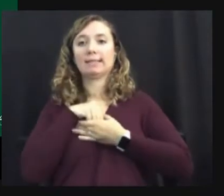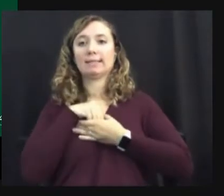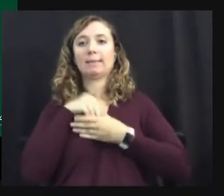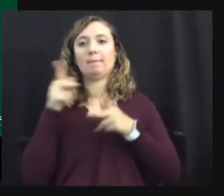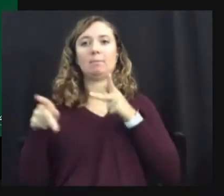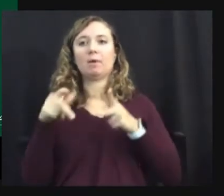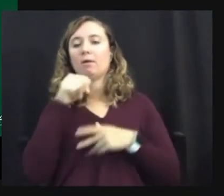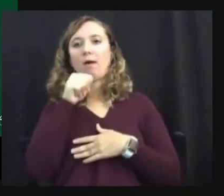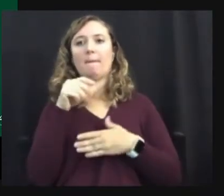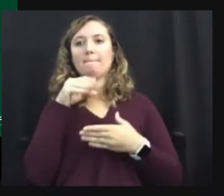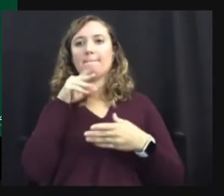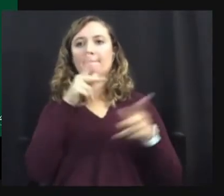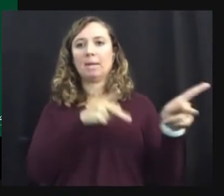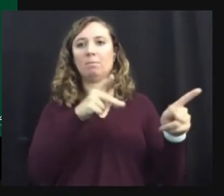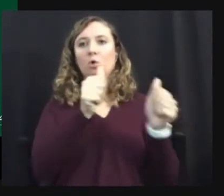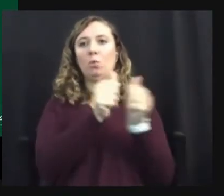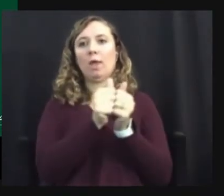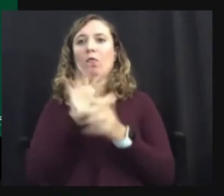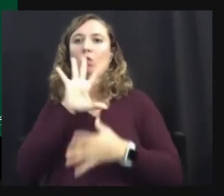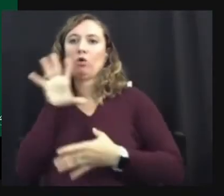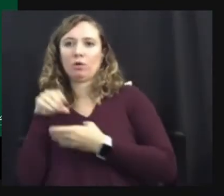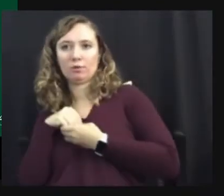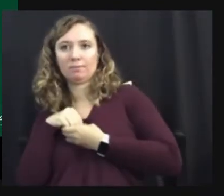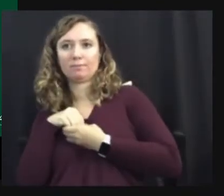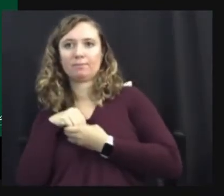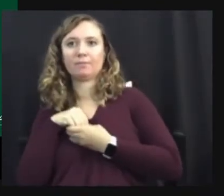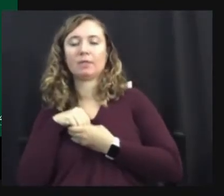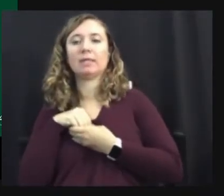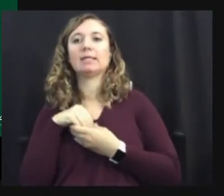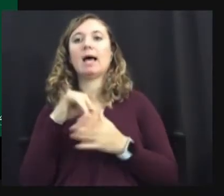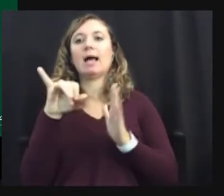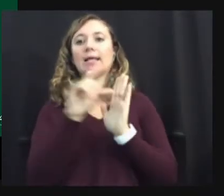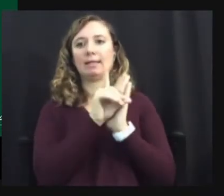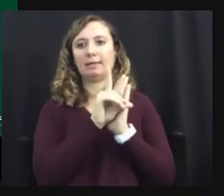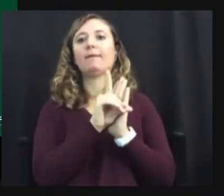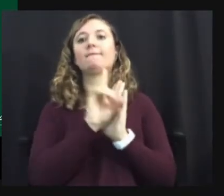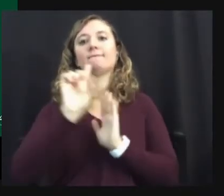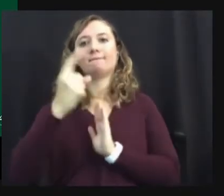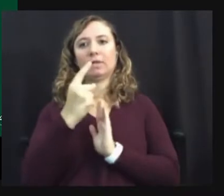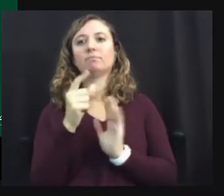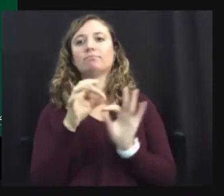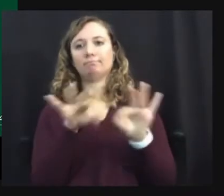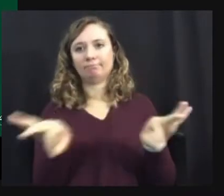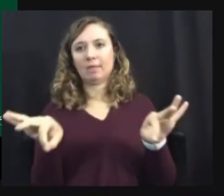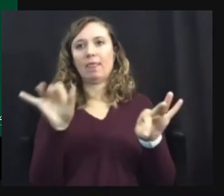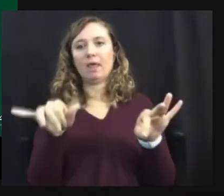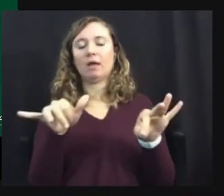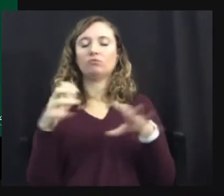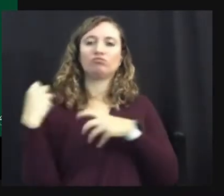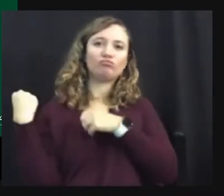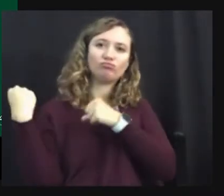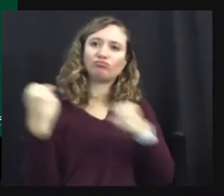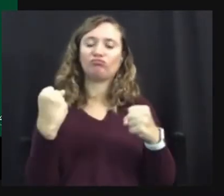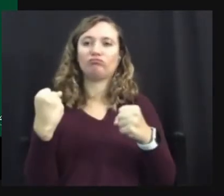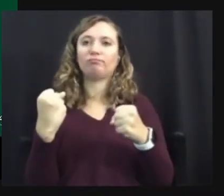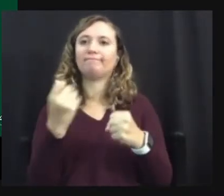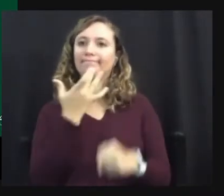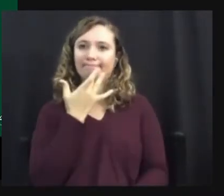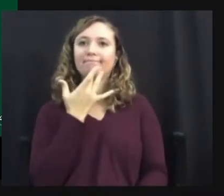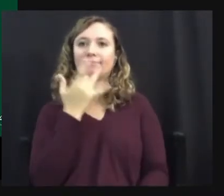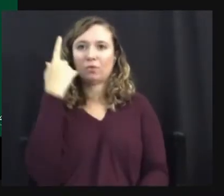autistic people is identity first language, and that's strongly preferred by the autistic community.